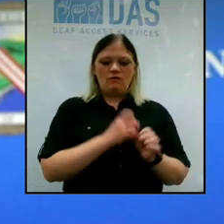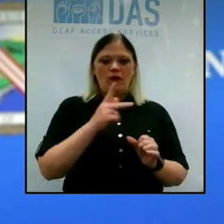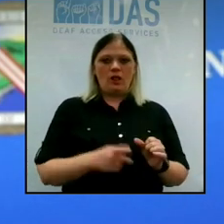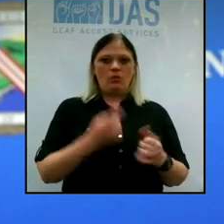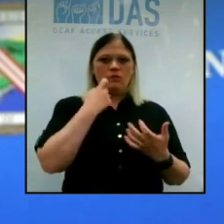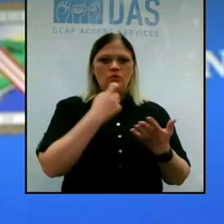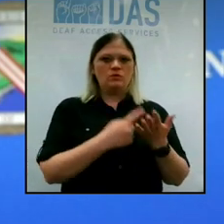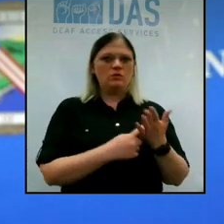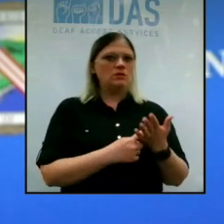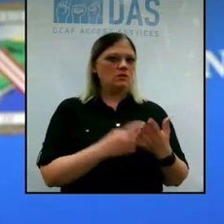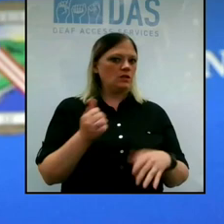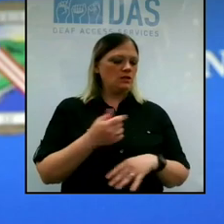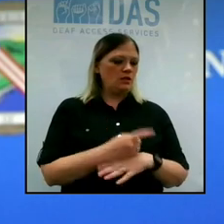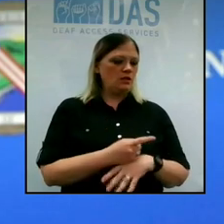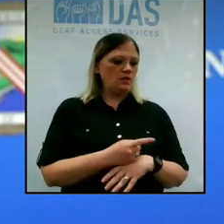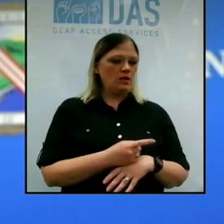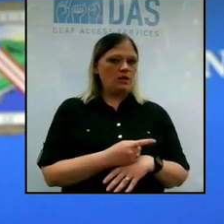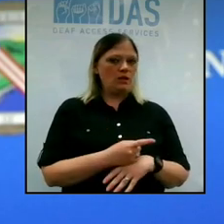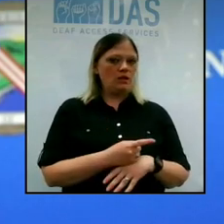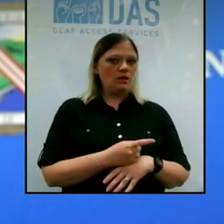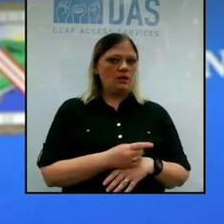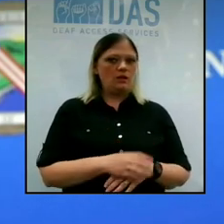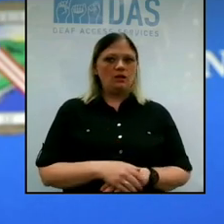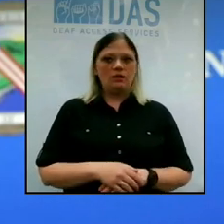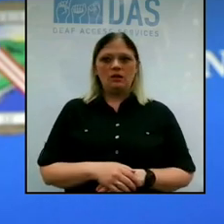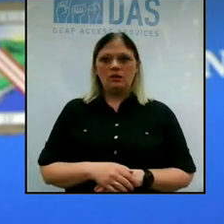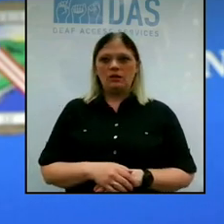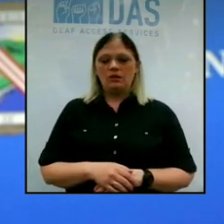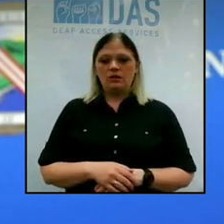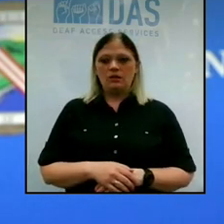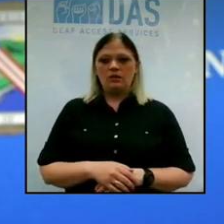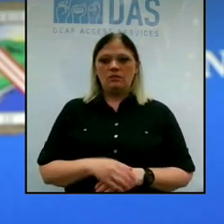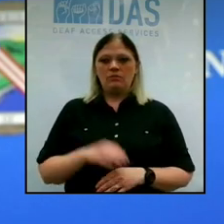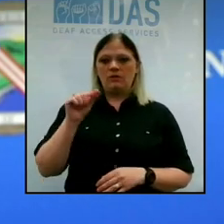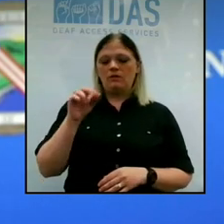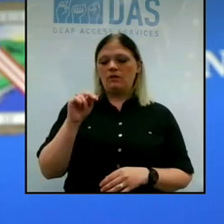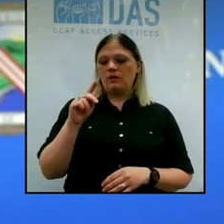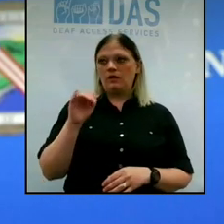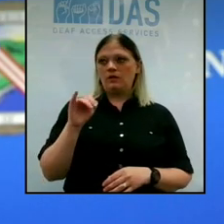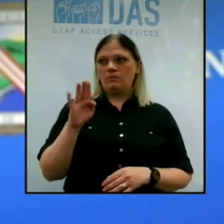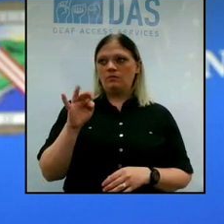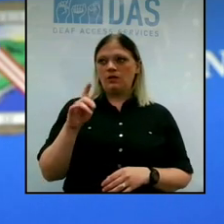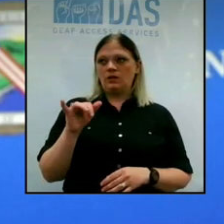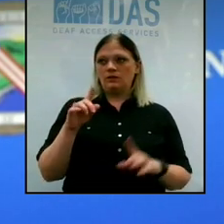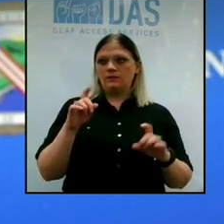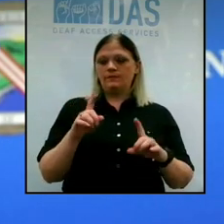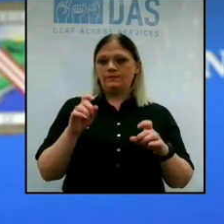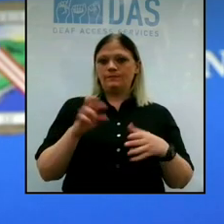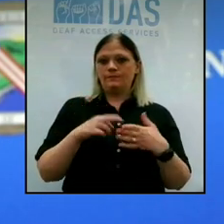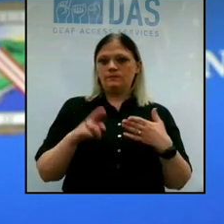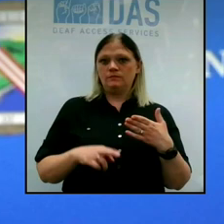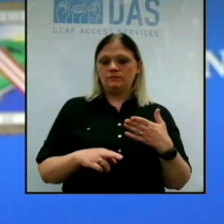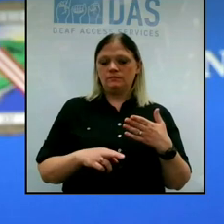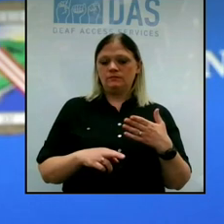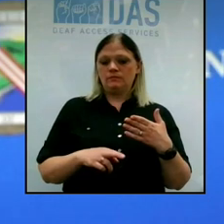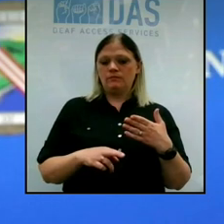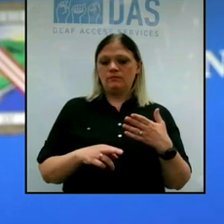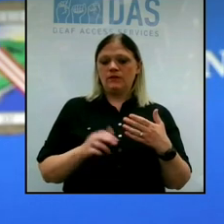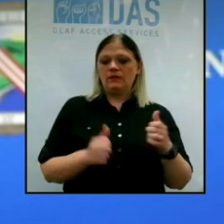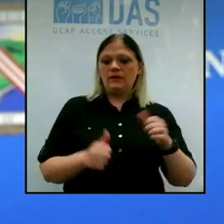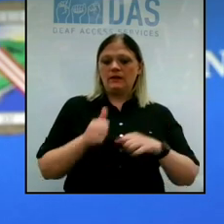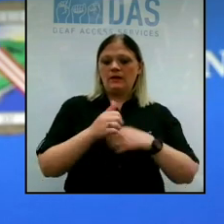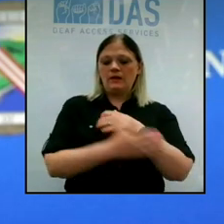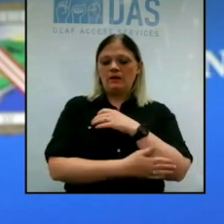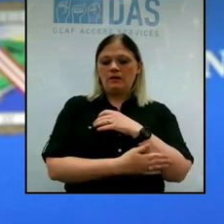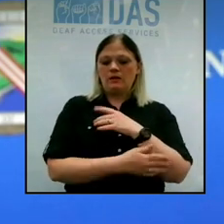other day at the briefing in terms of antibody testing results. County Executive Polling Cards discussed